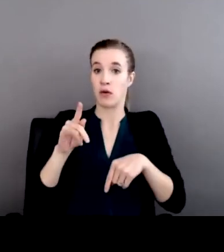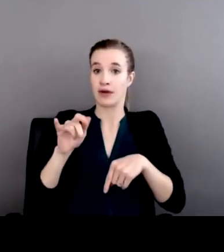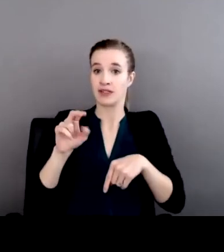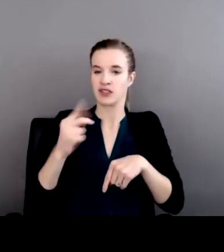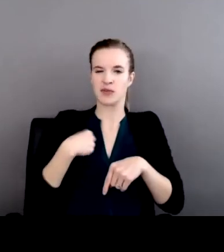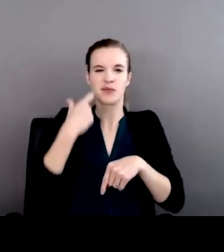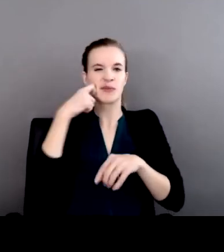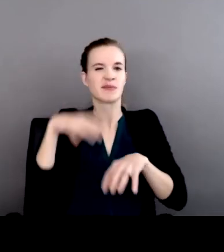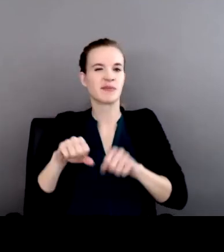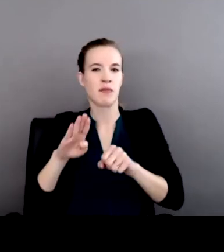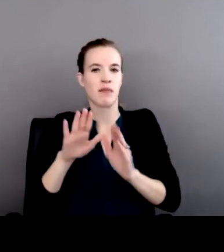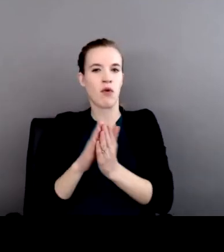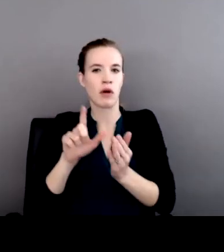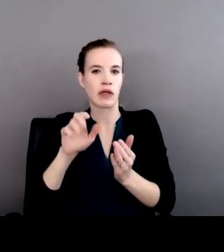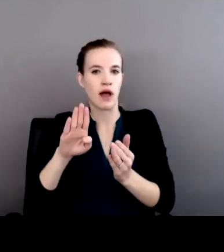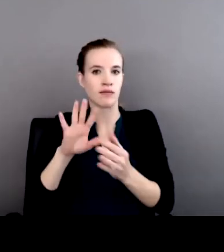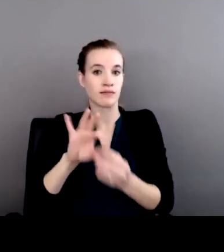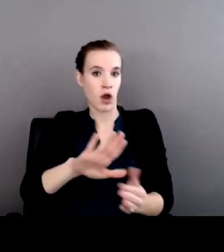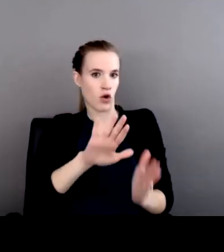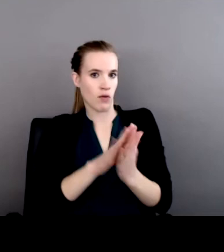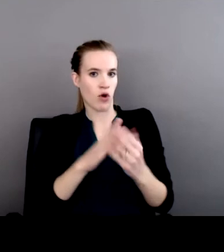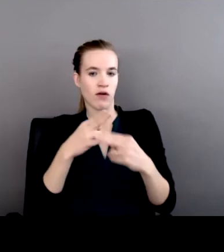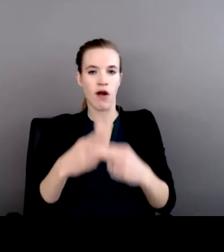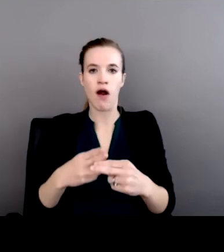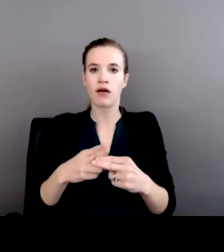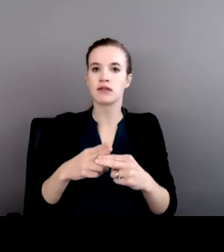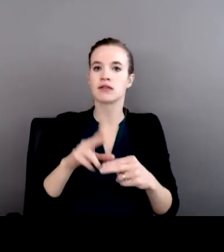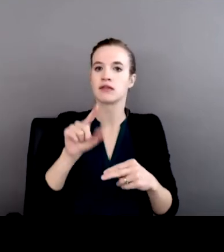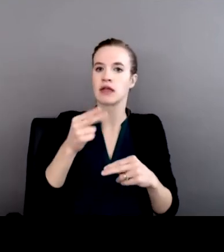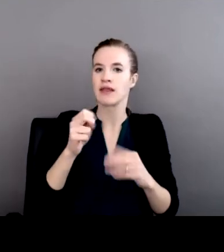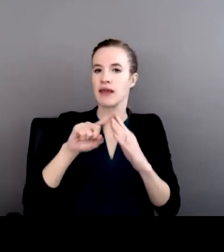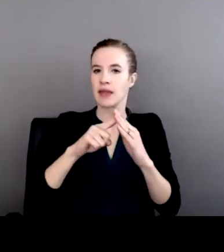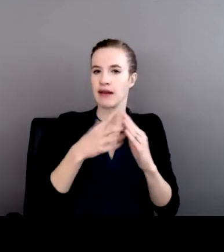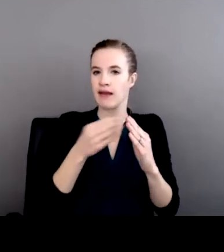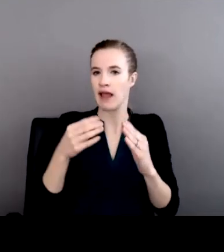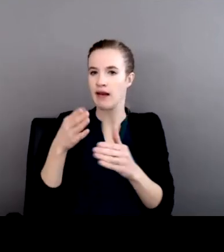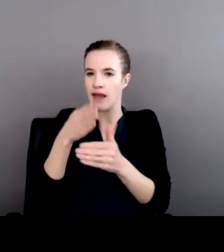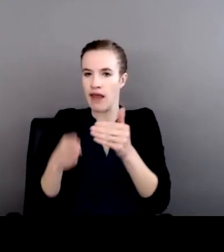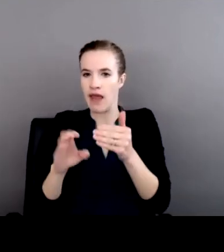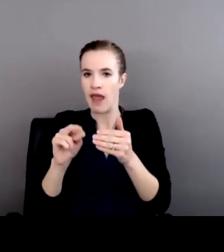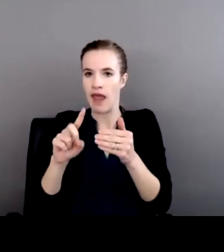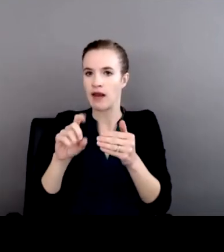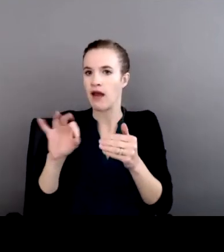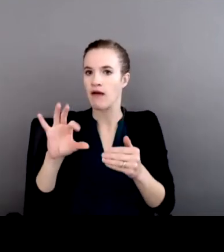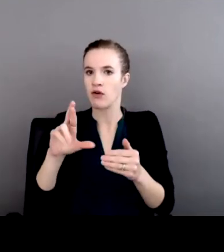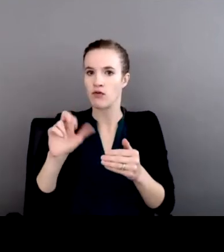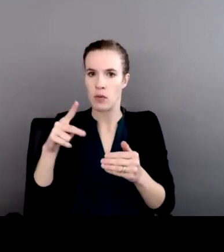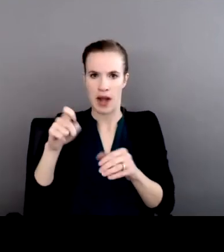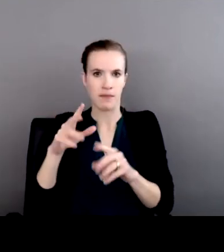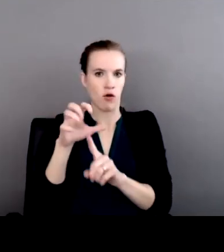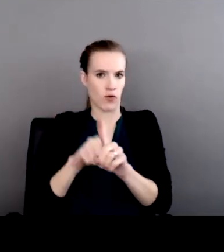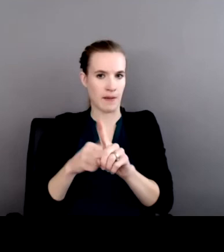the beginning and end of rape that Sarah Deer wrote a few years back. And it was an opportunity